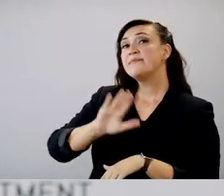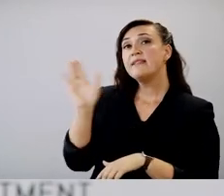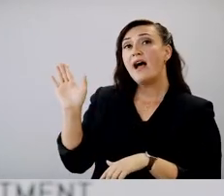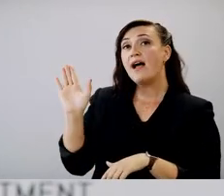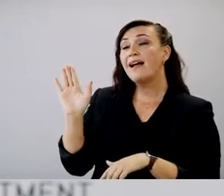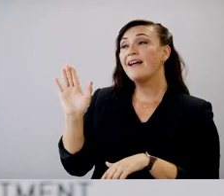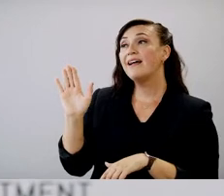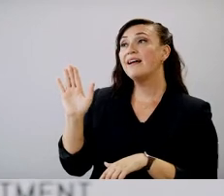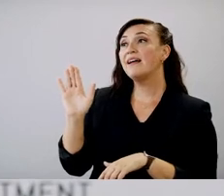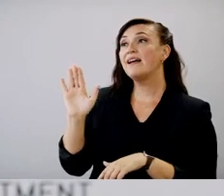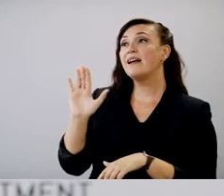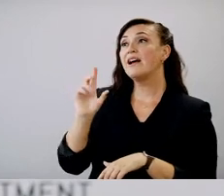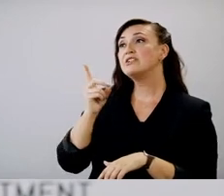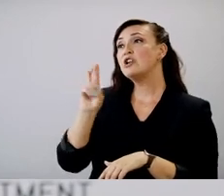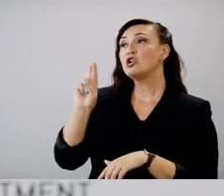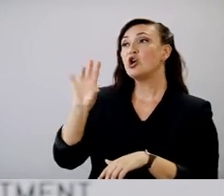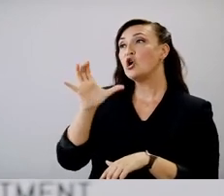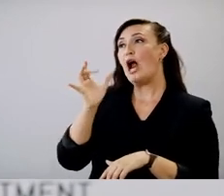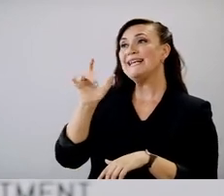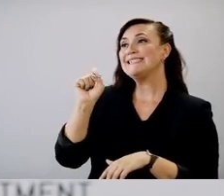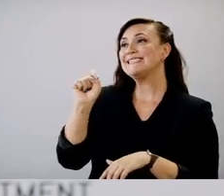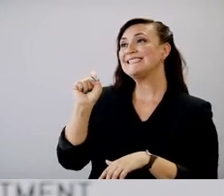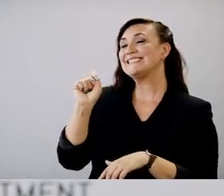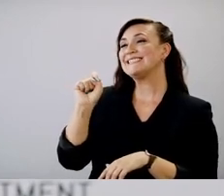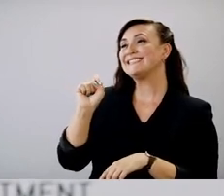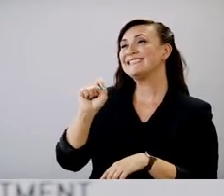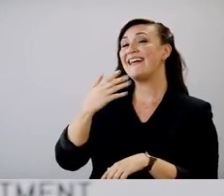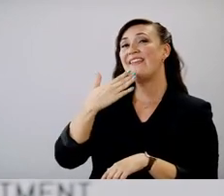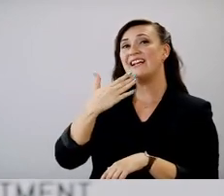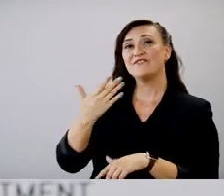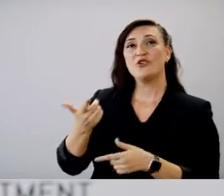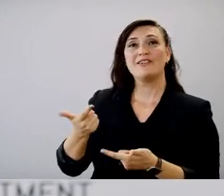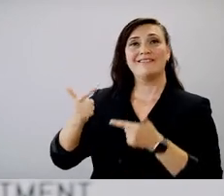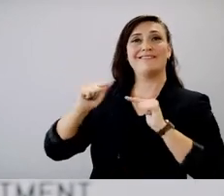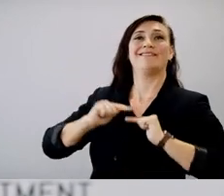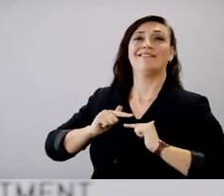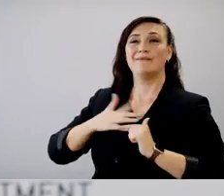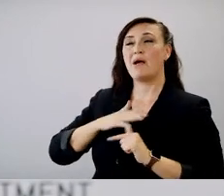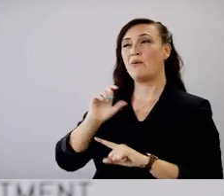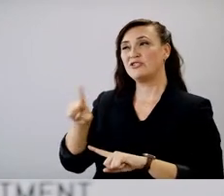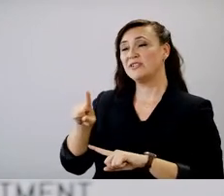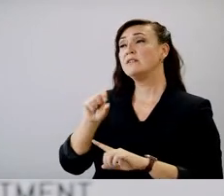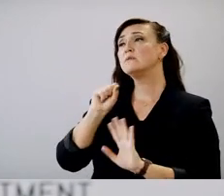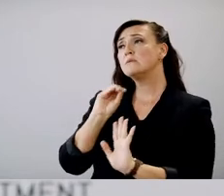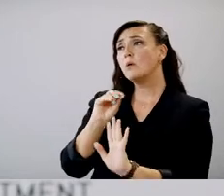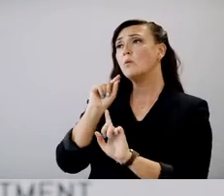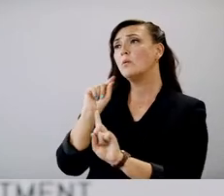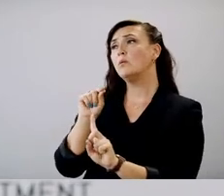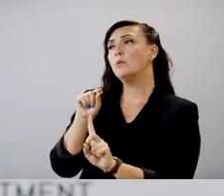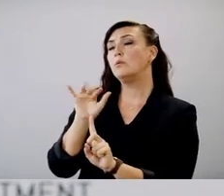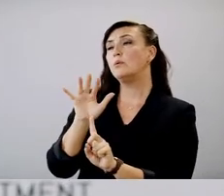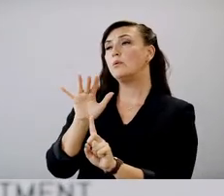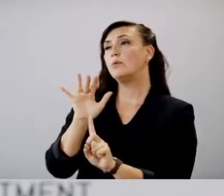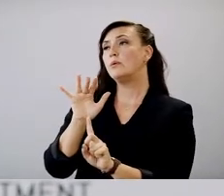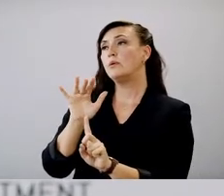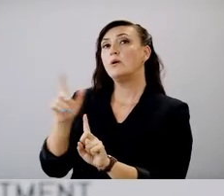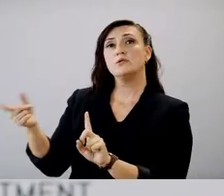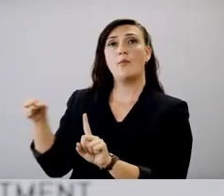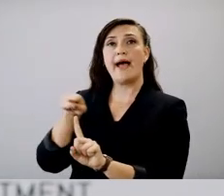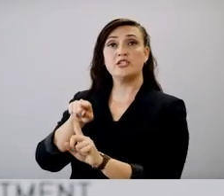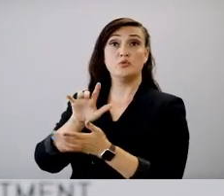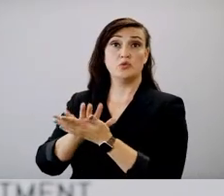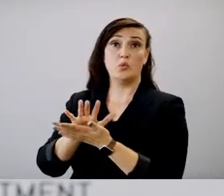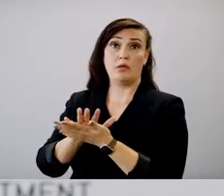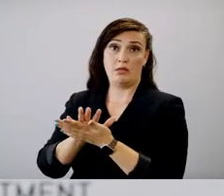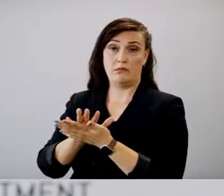Dr. Christ. Hi, Dr. Thanks. Thanks for, uh, taking my, my question. So, um, going back to